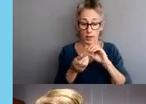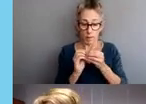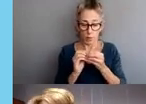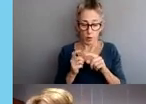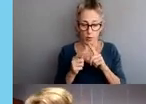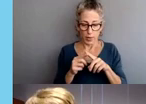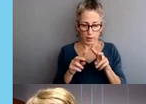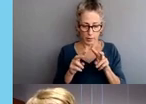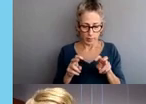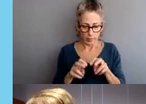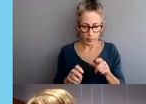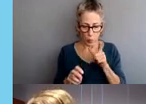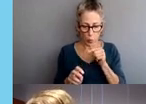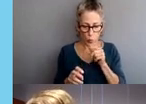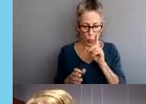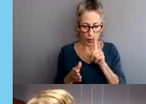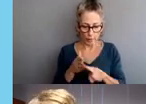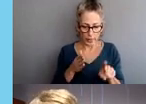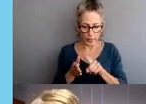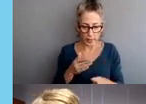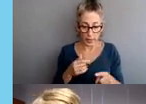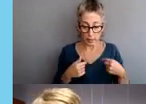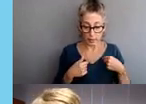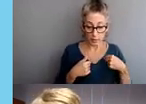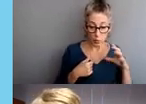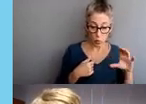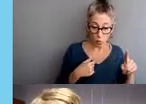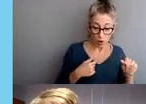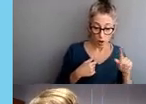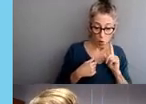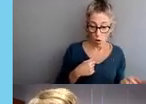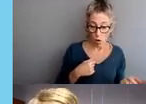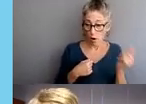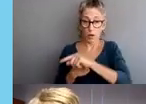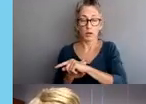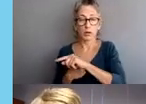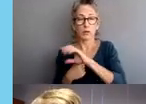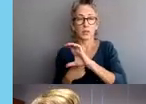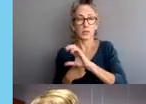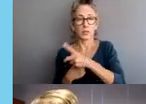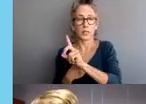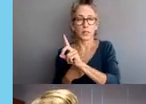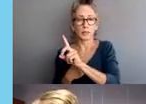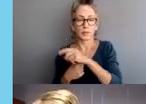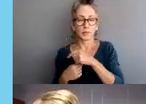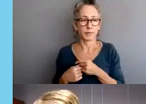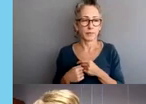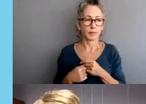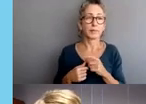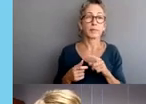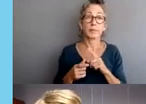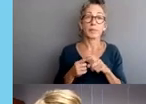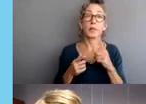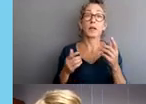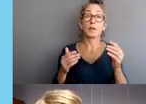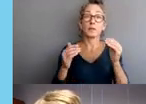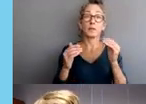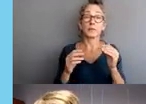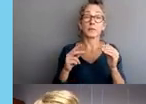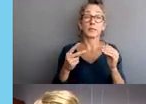After the initiation phase, the investigation phase continues until it reaches a conclusion.